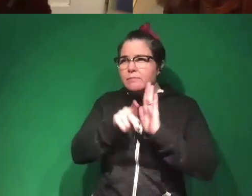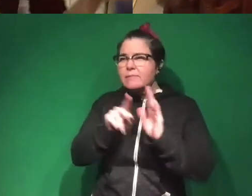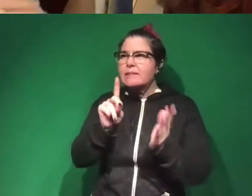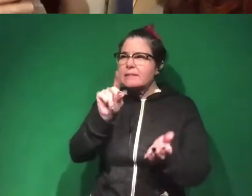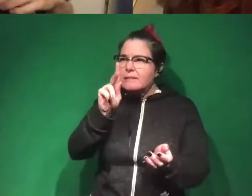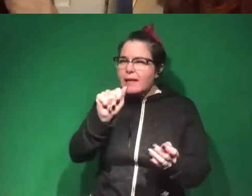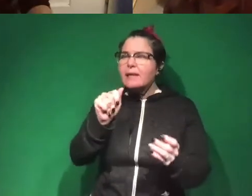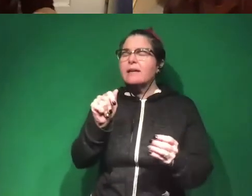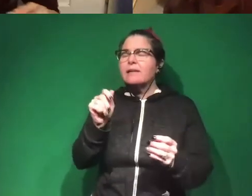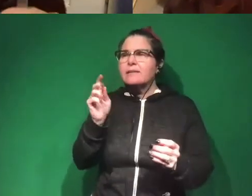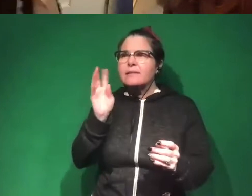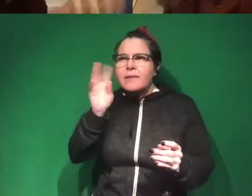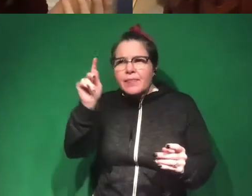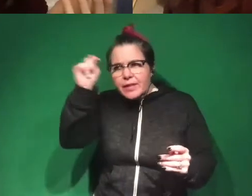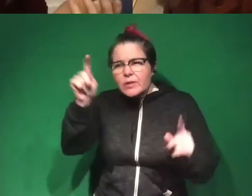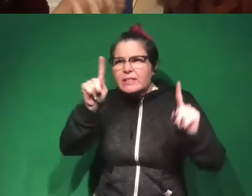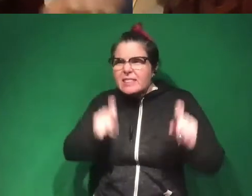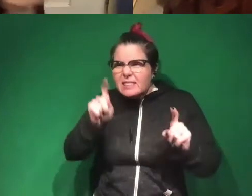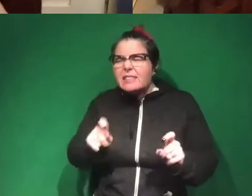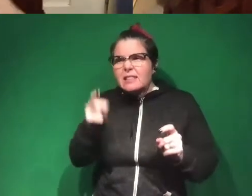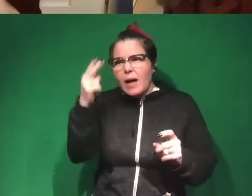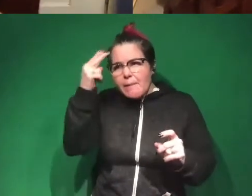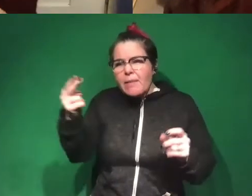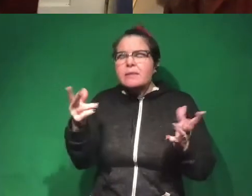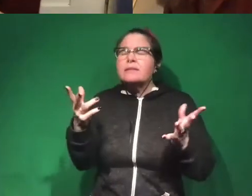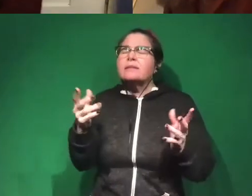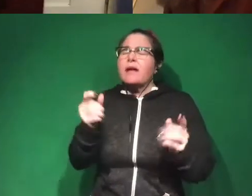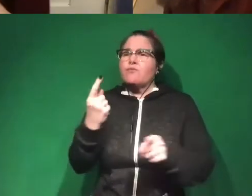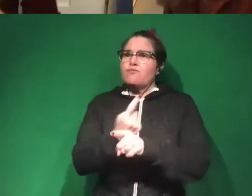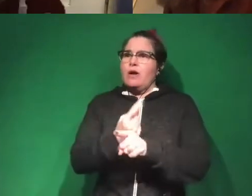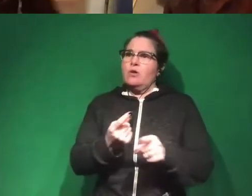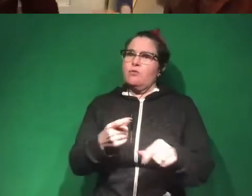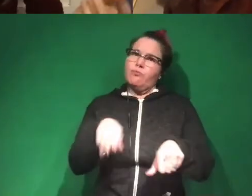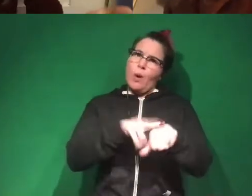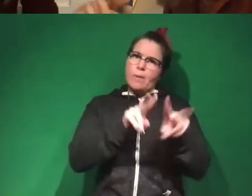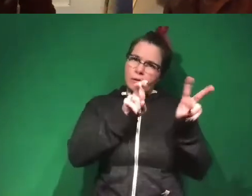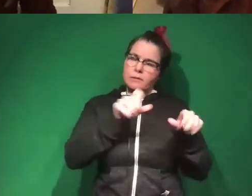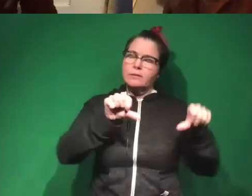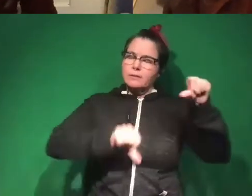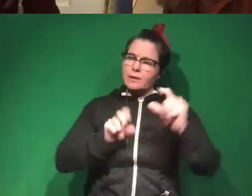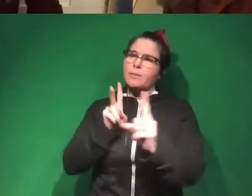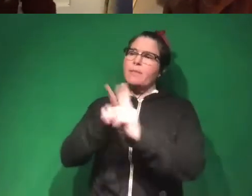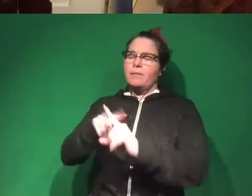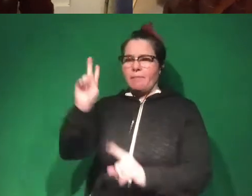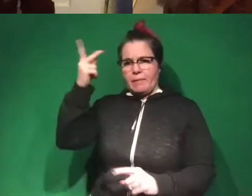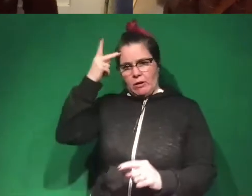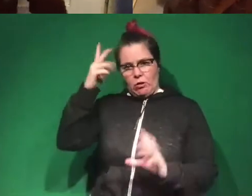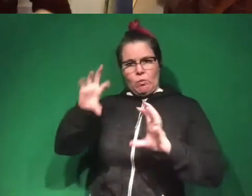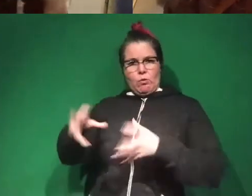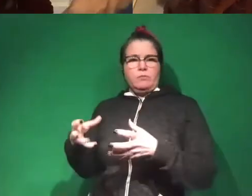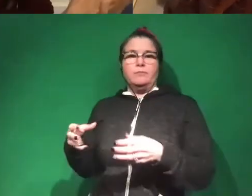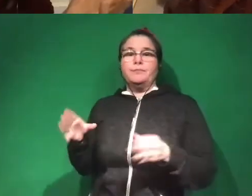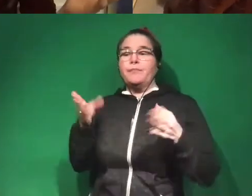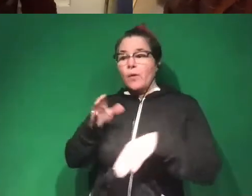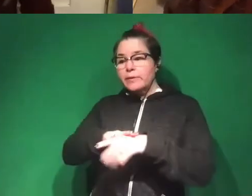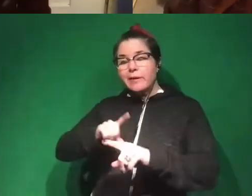make drawing theories, testing it with hypotheses, all those good things that we do in regular natural science and applying it to the political world. And so we focus on